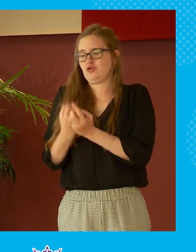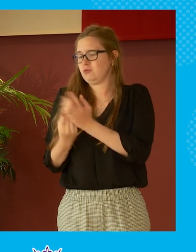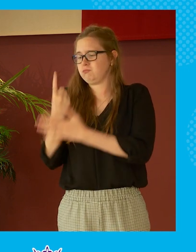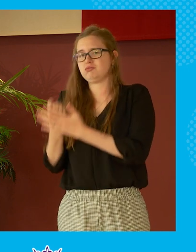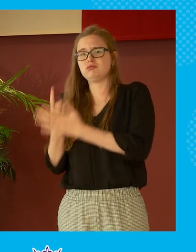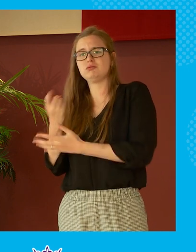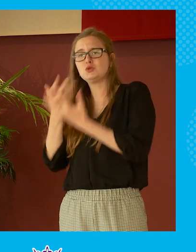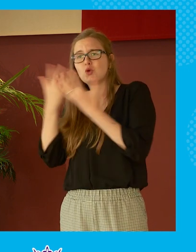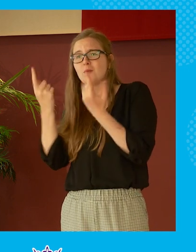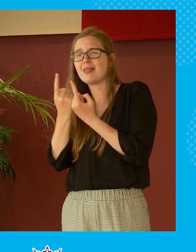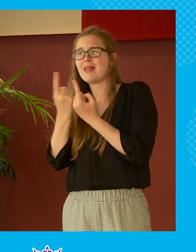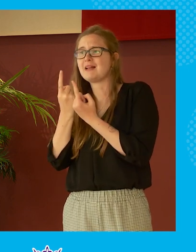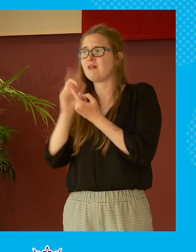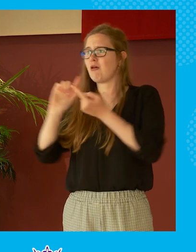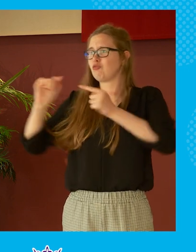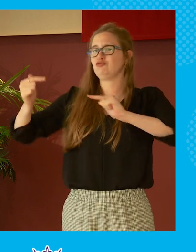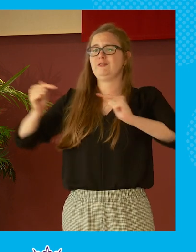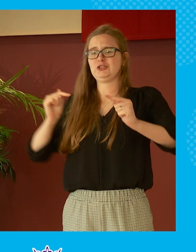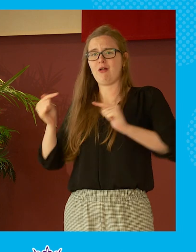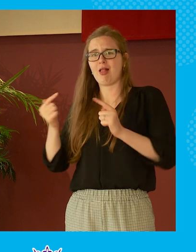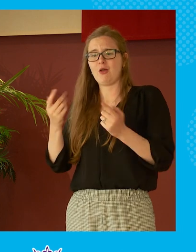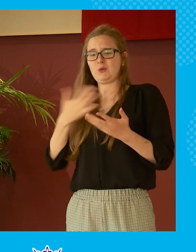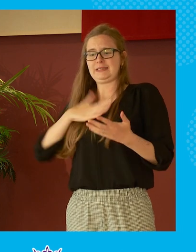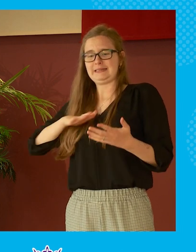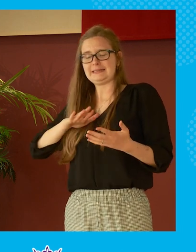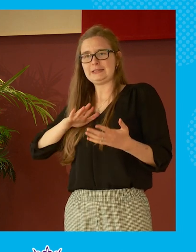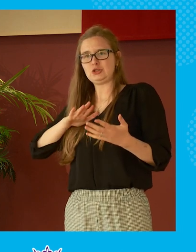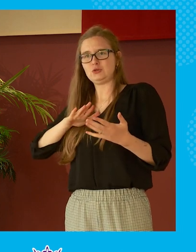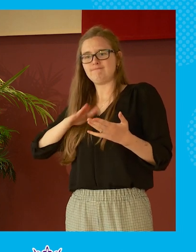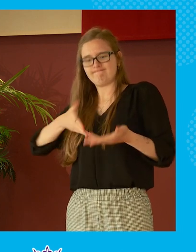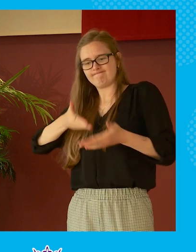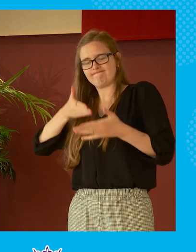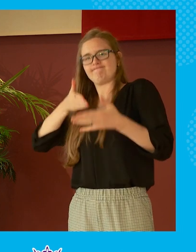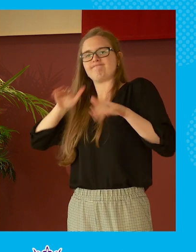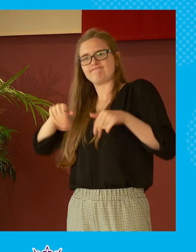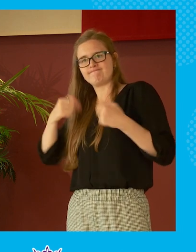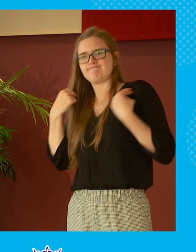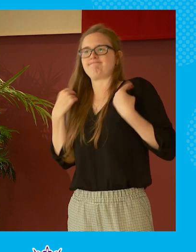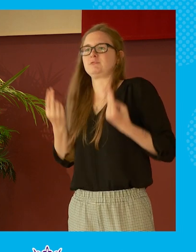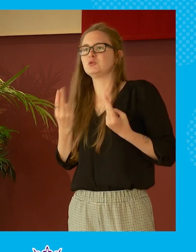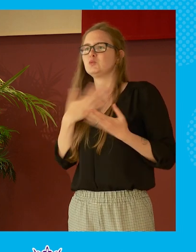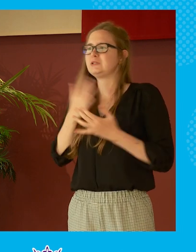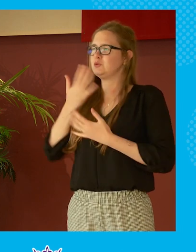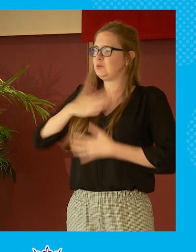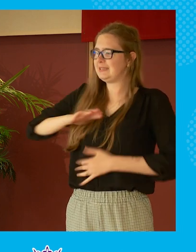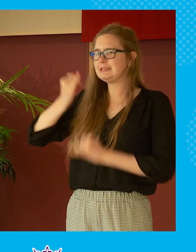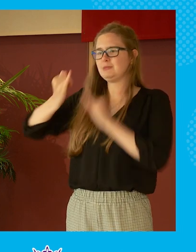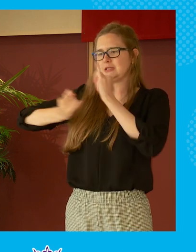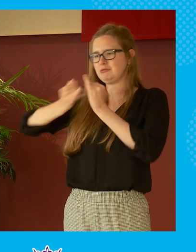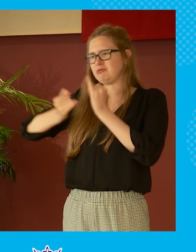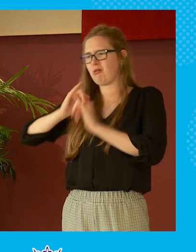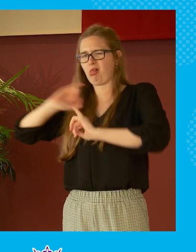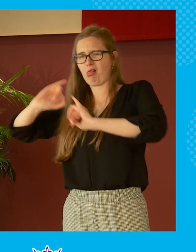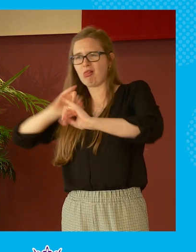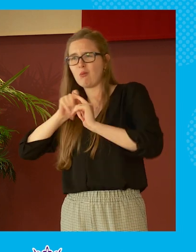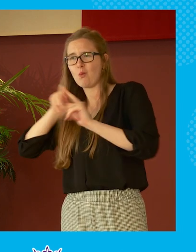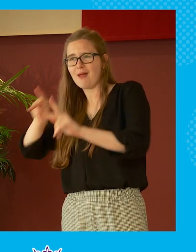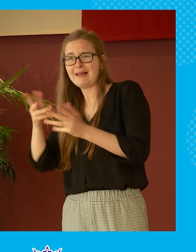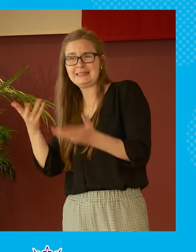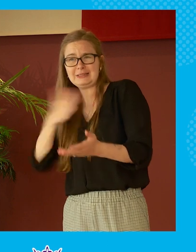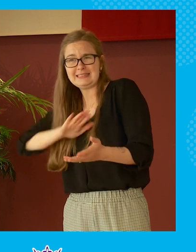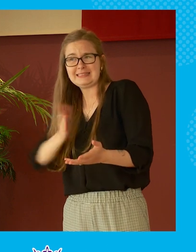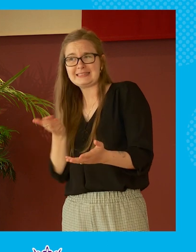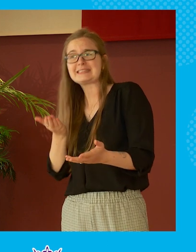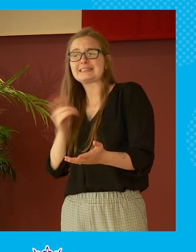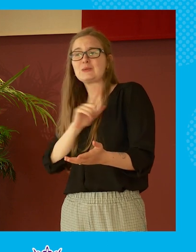things that are really controversial and that we do need to face head on but do we have to do that in an accusatorial threatening way because